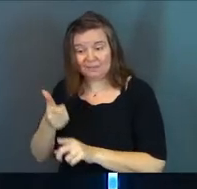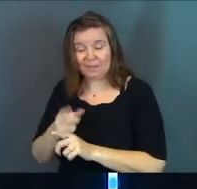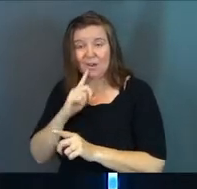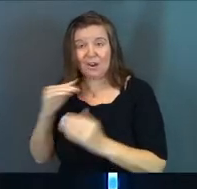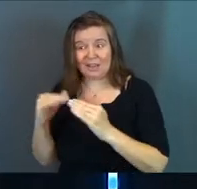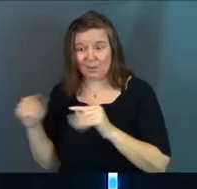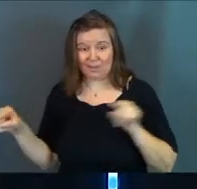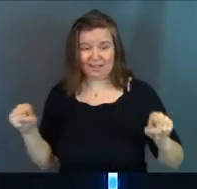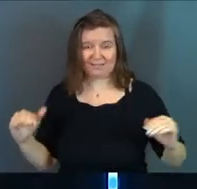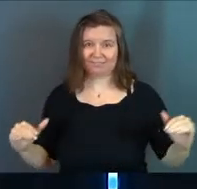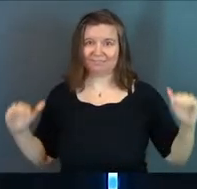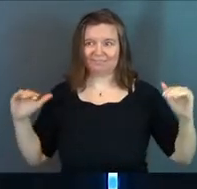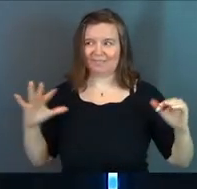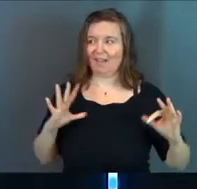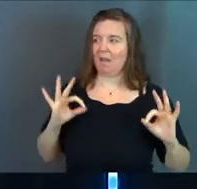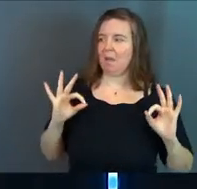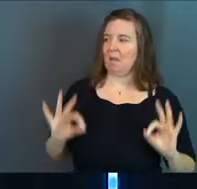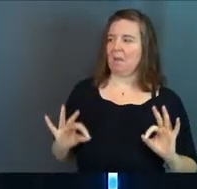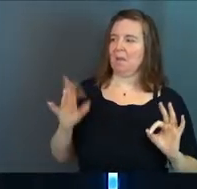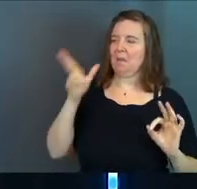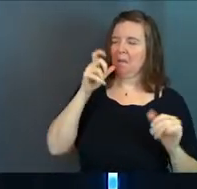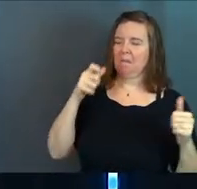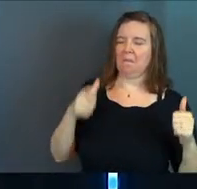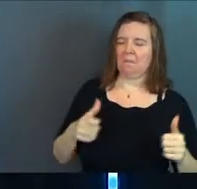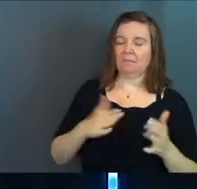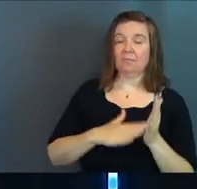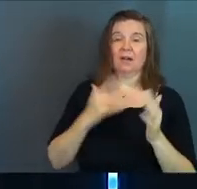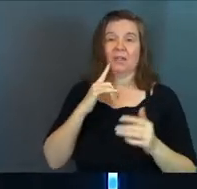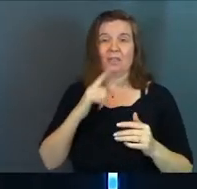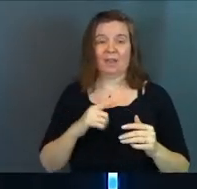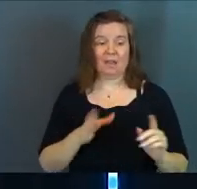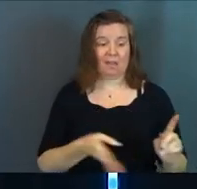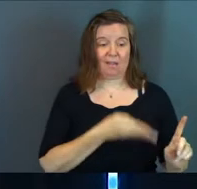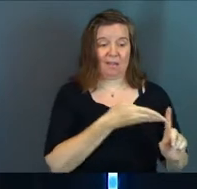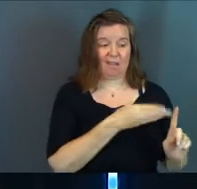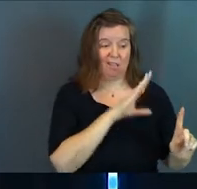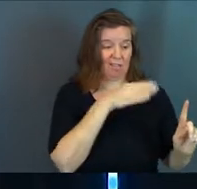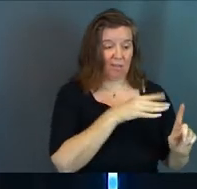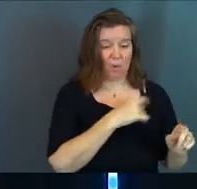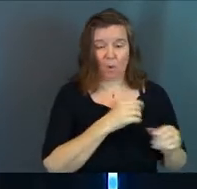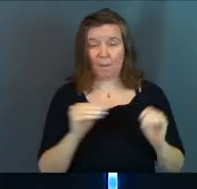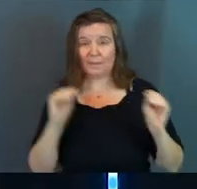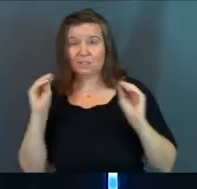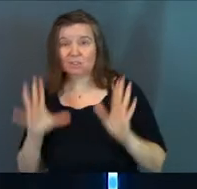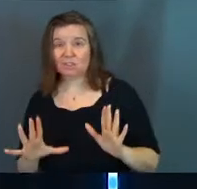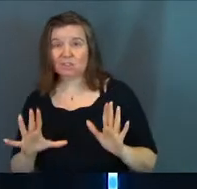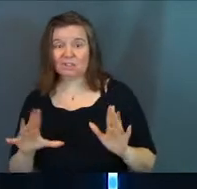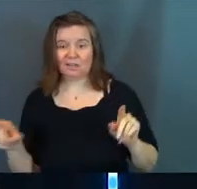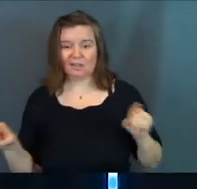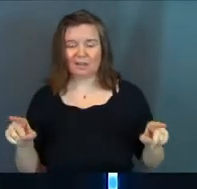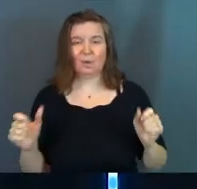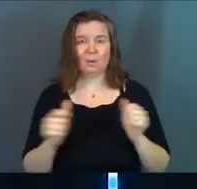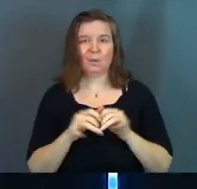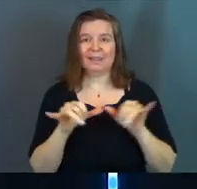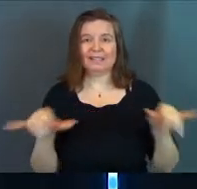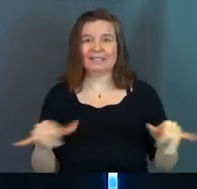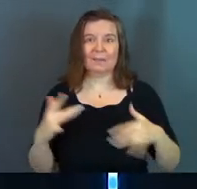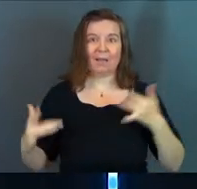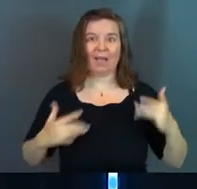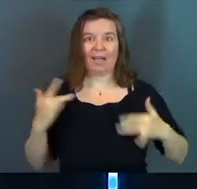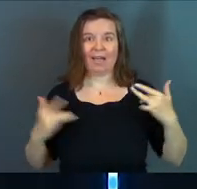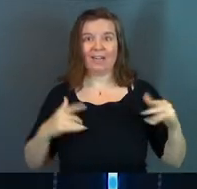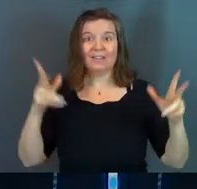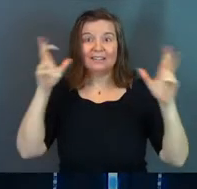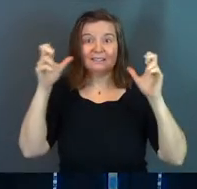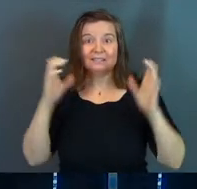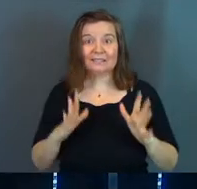are equally pleased by both errors, and they hail the materialist on one side or a magician on the other side with the same delight.